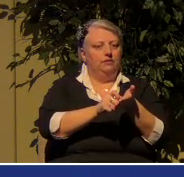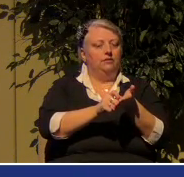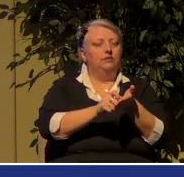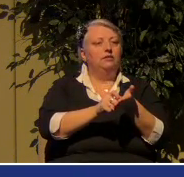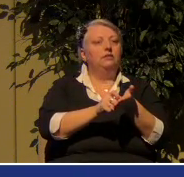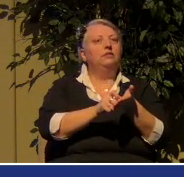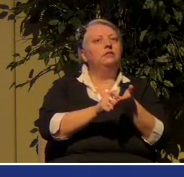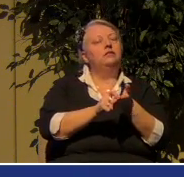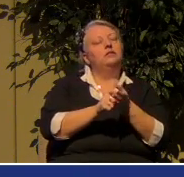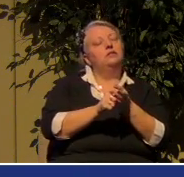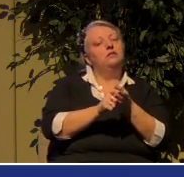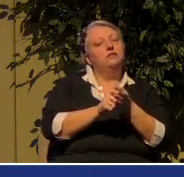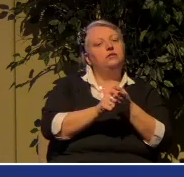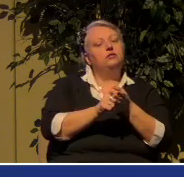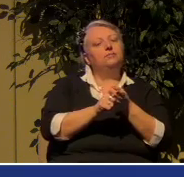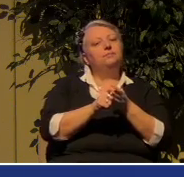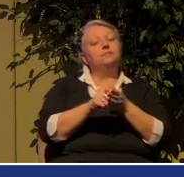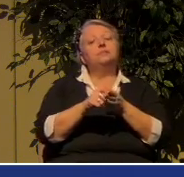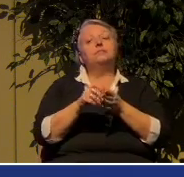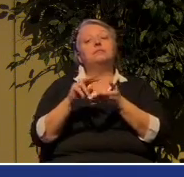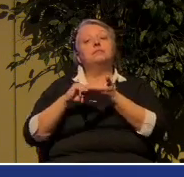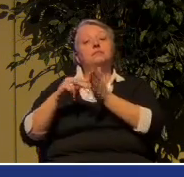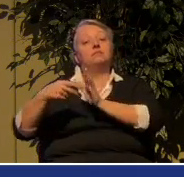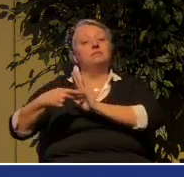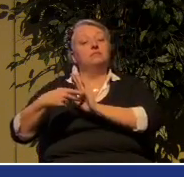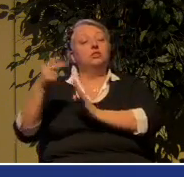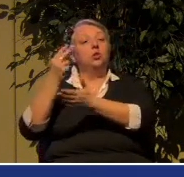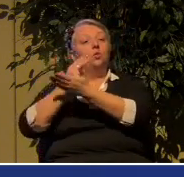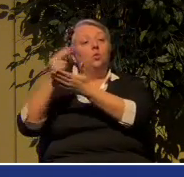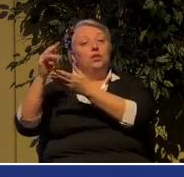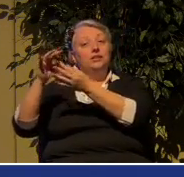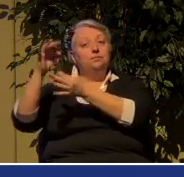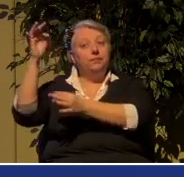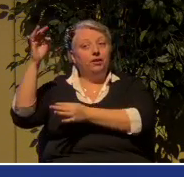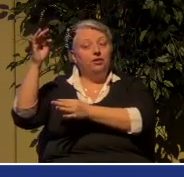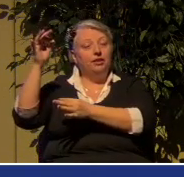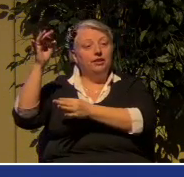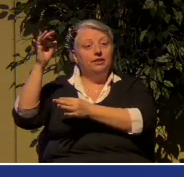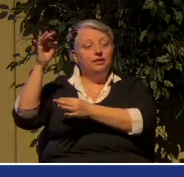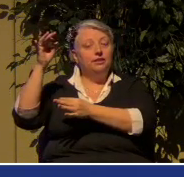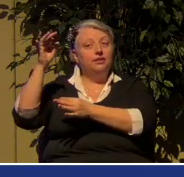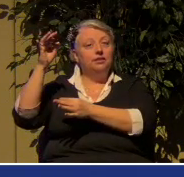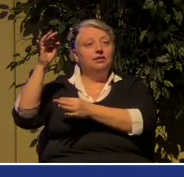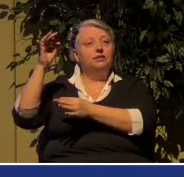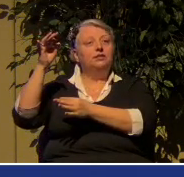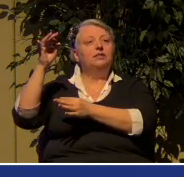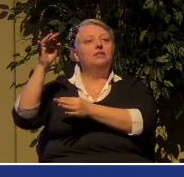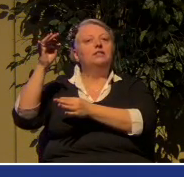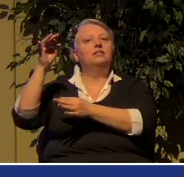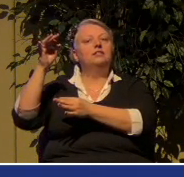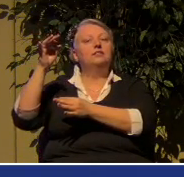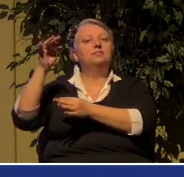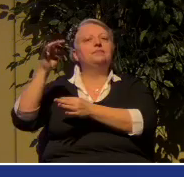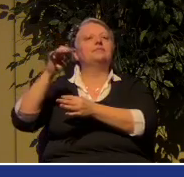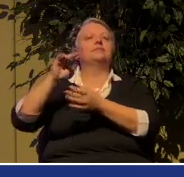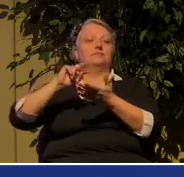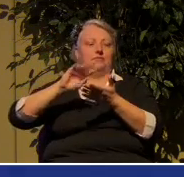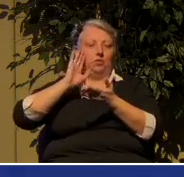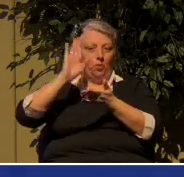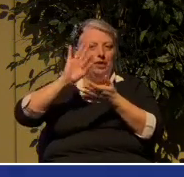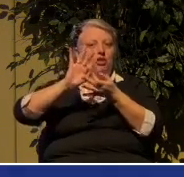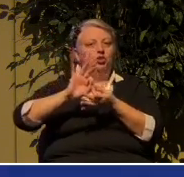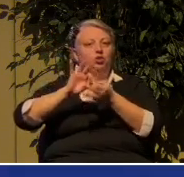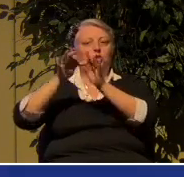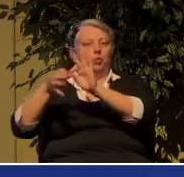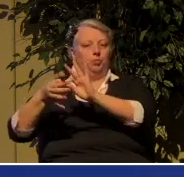word, then it's the Holy Spirit on the other end who has to interpret that